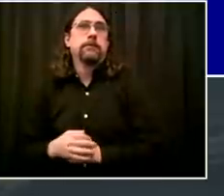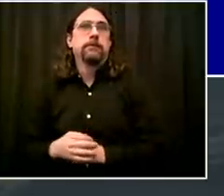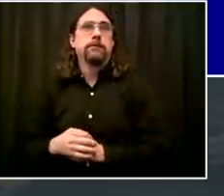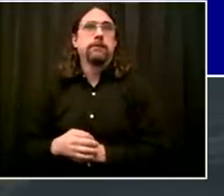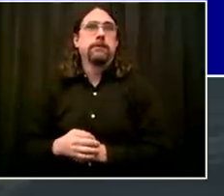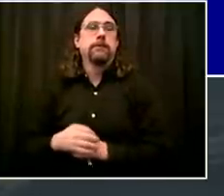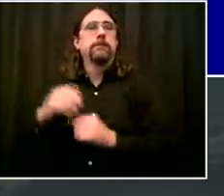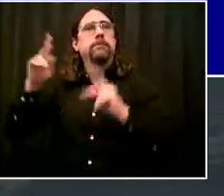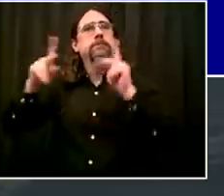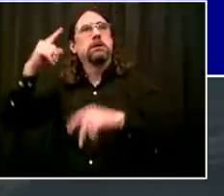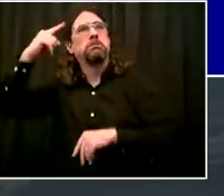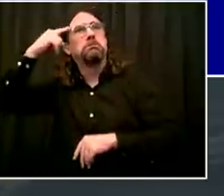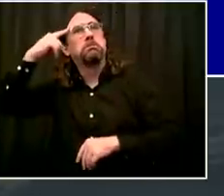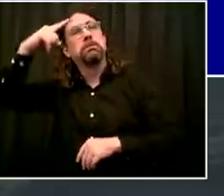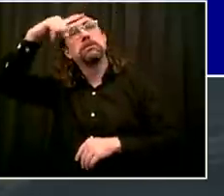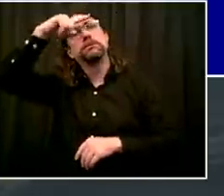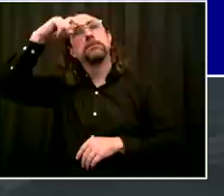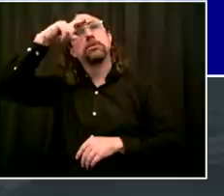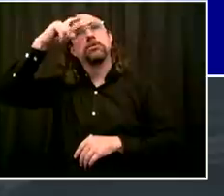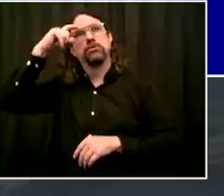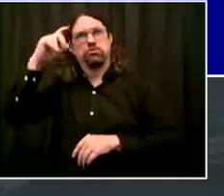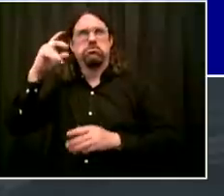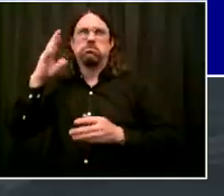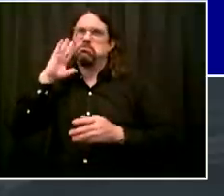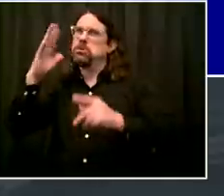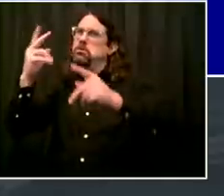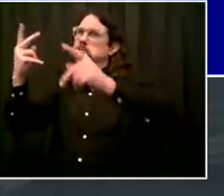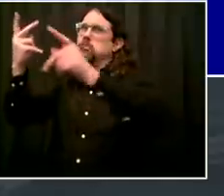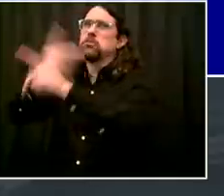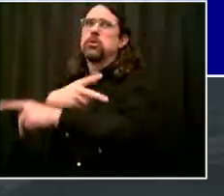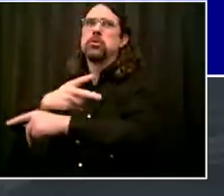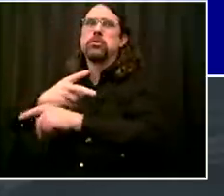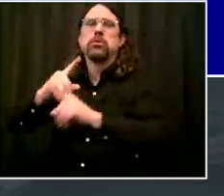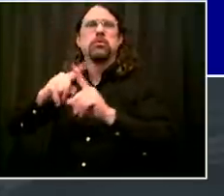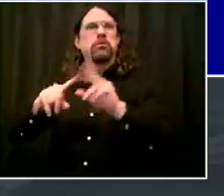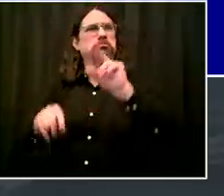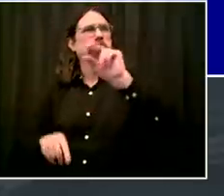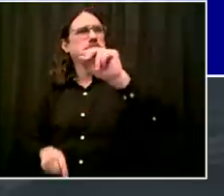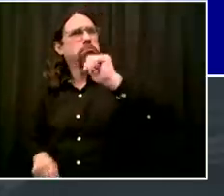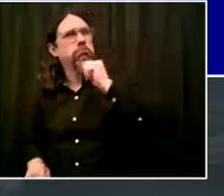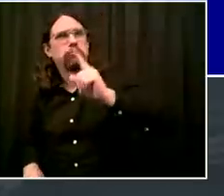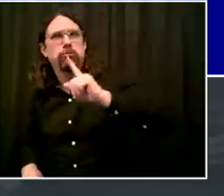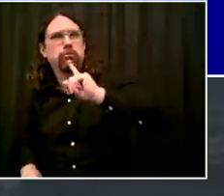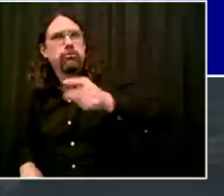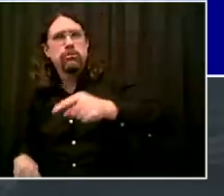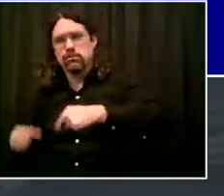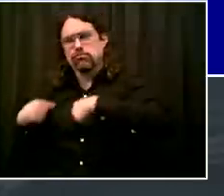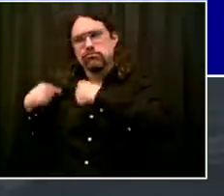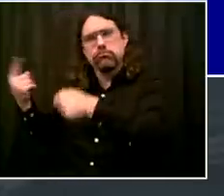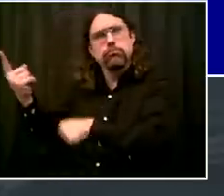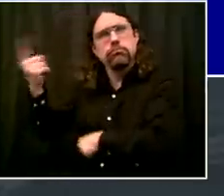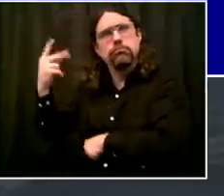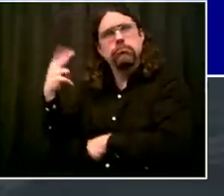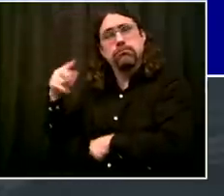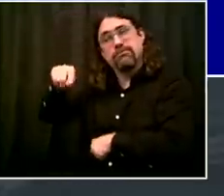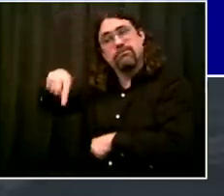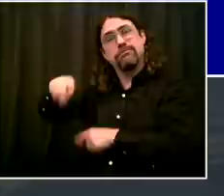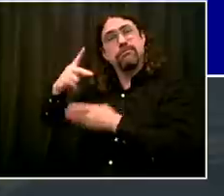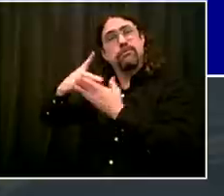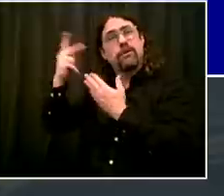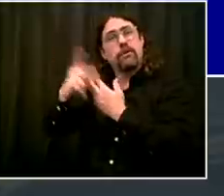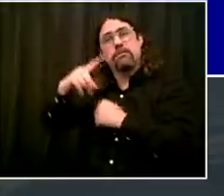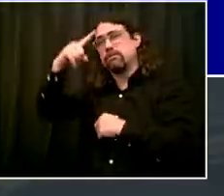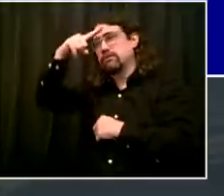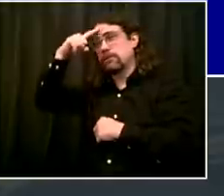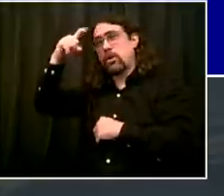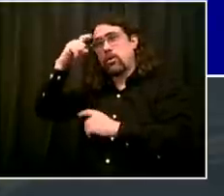commissioners I've had the honor of choosing and serving with never saw it that way. Bill Bratton, Jimmy O'Neill, Dermot Shea,